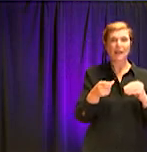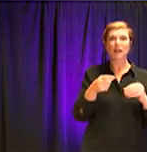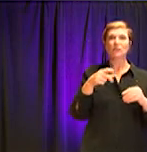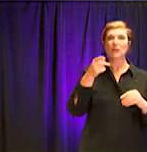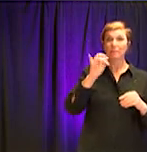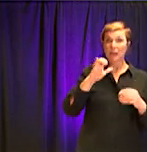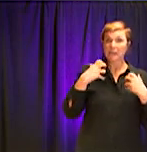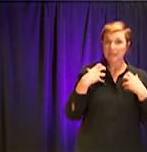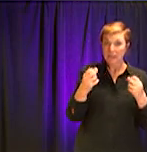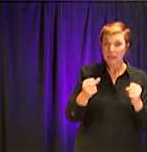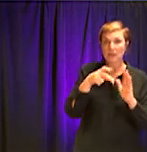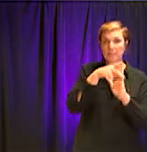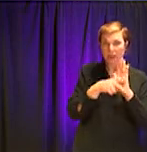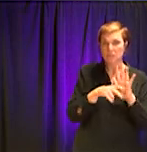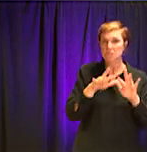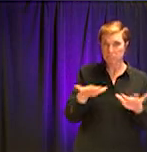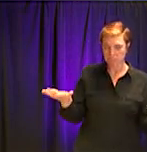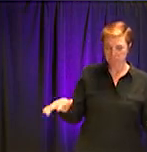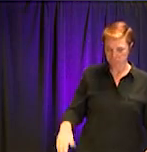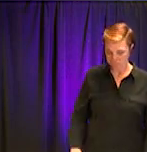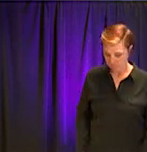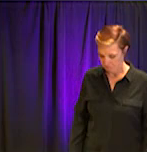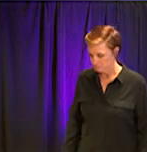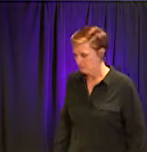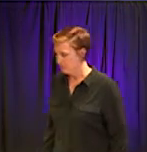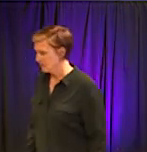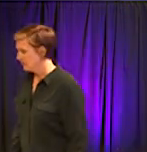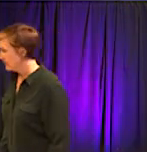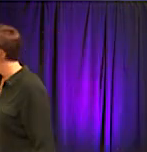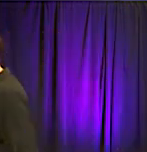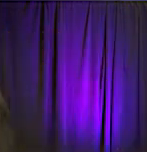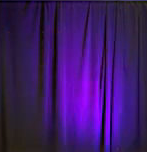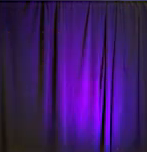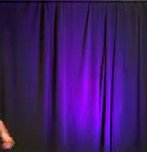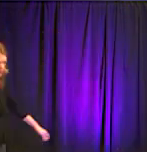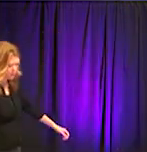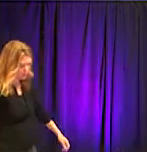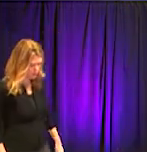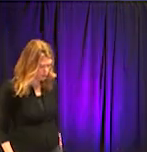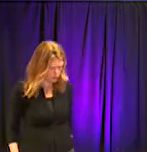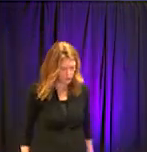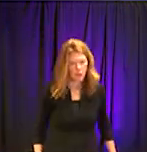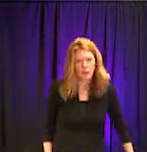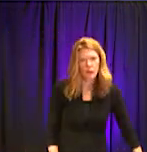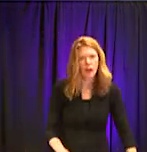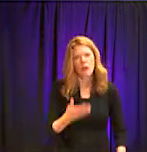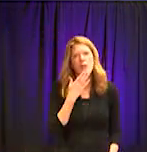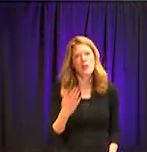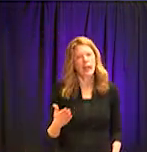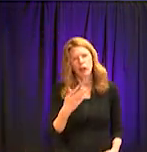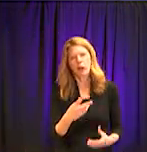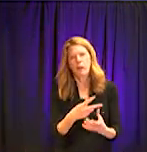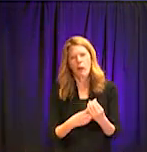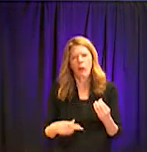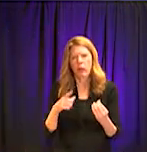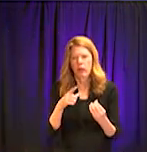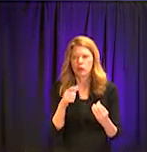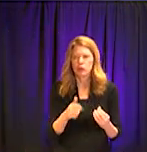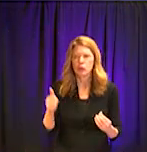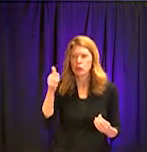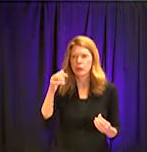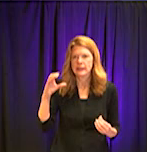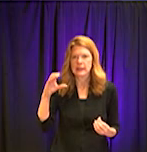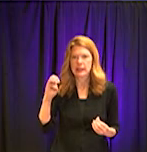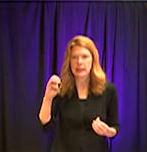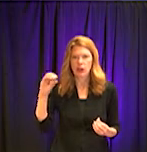in this time of crisis. Thank you. And thank you to Mr. CEO for yet again, giving me an opportunity to, um,